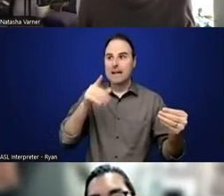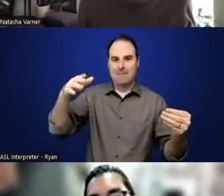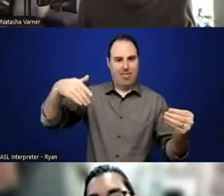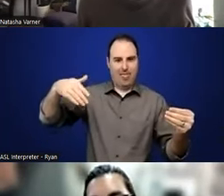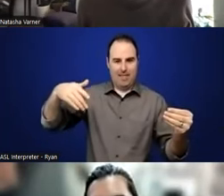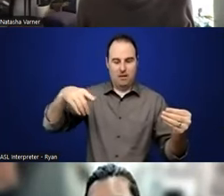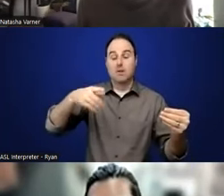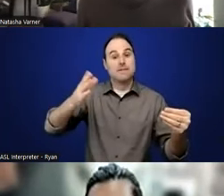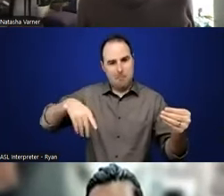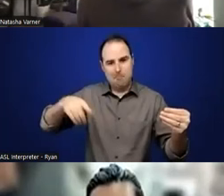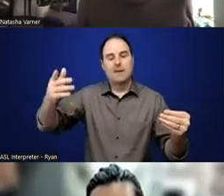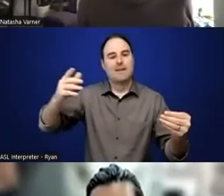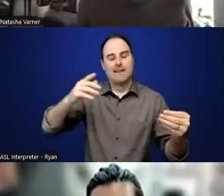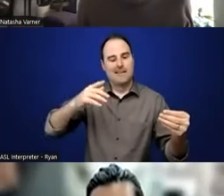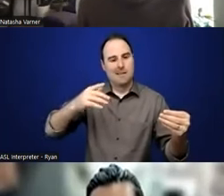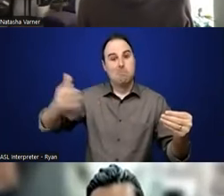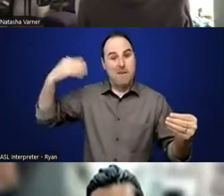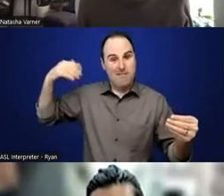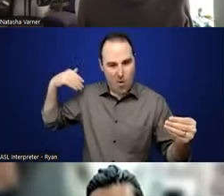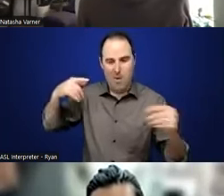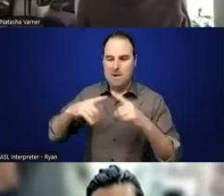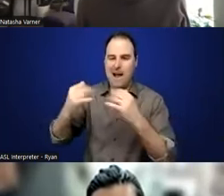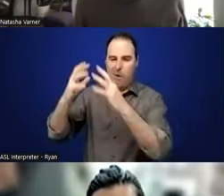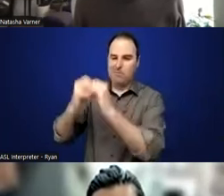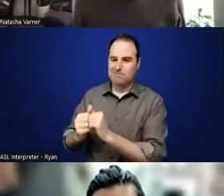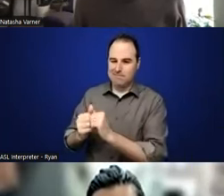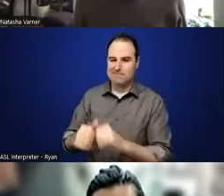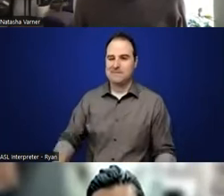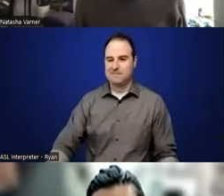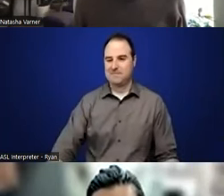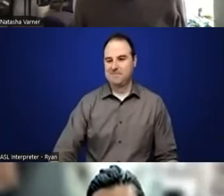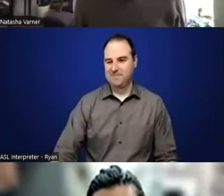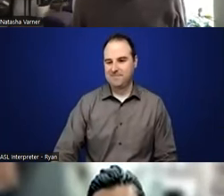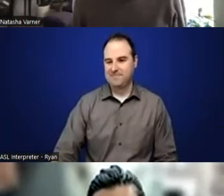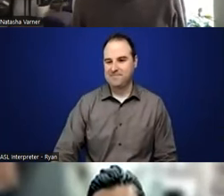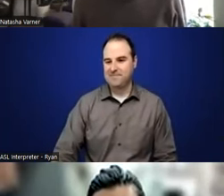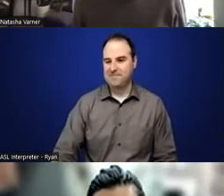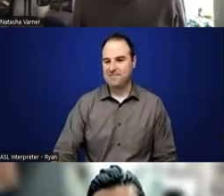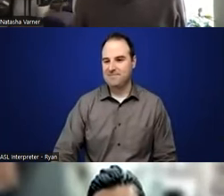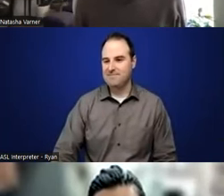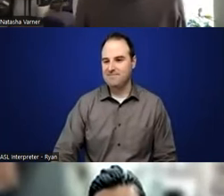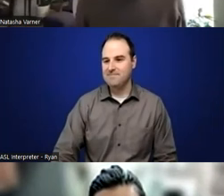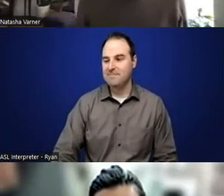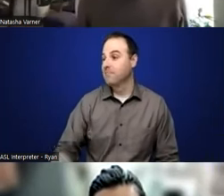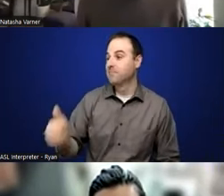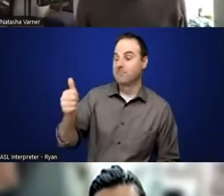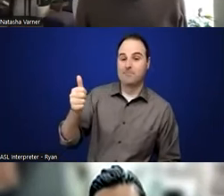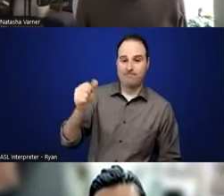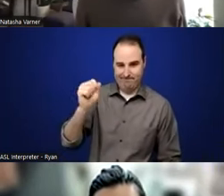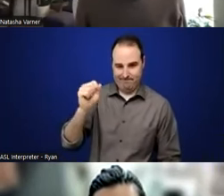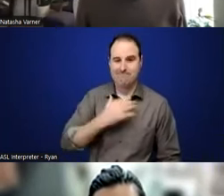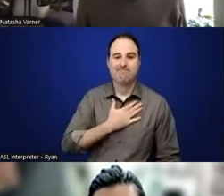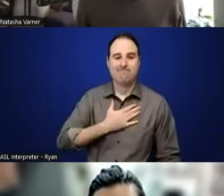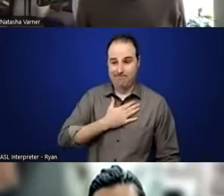histories. Amazing. I love that. Yeah, if you will please drop the chat, drop it in the chat. We'd love to know about